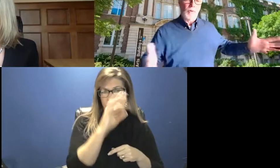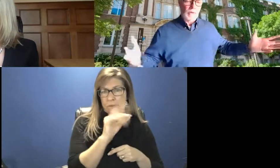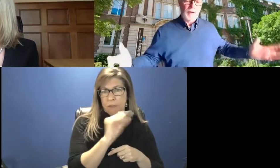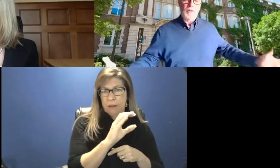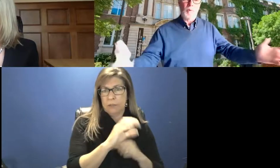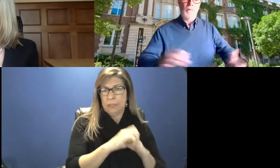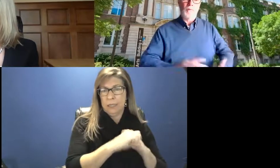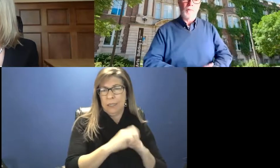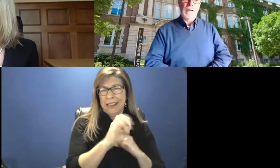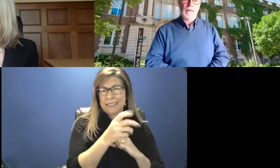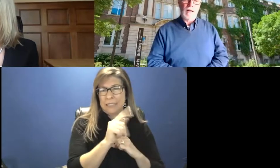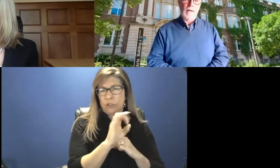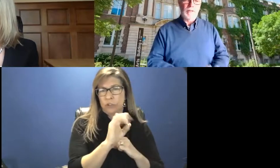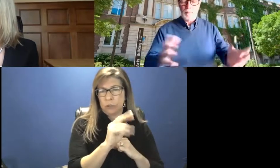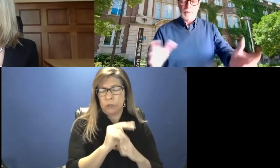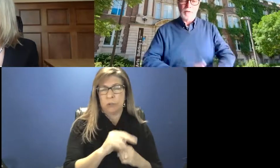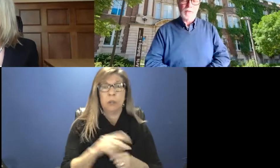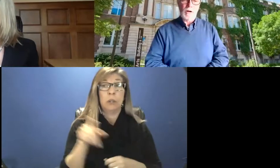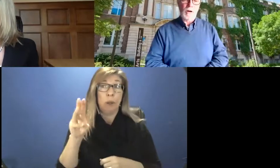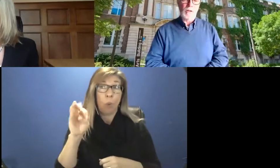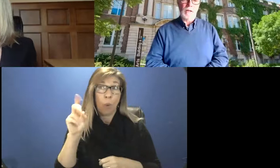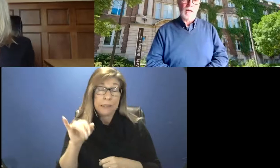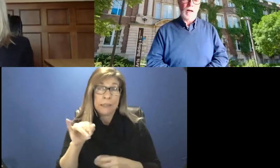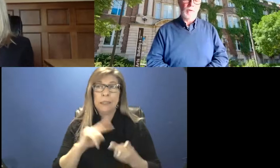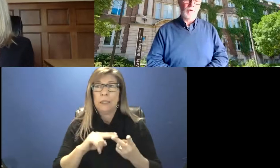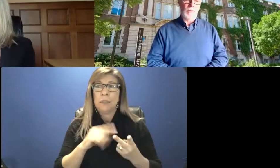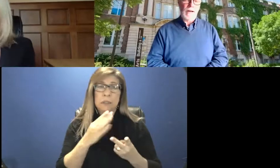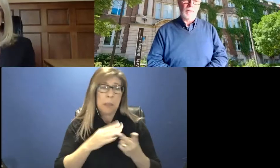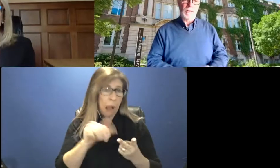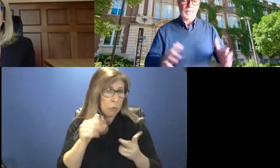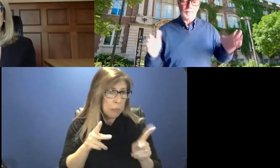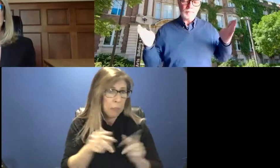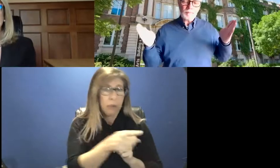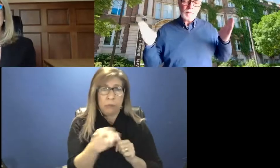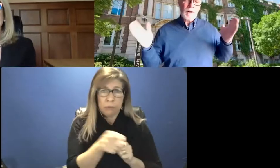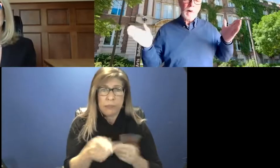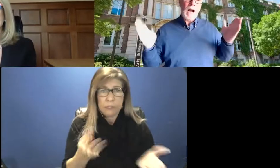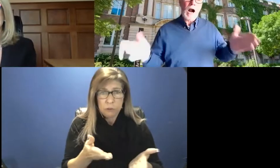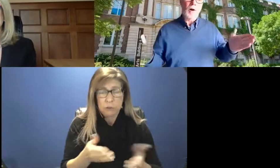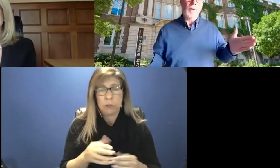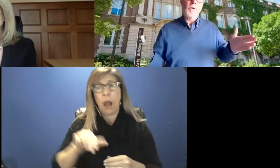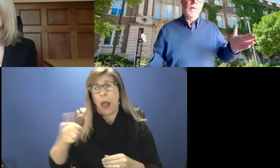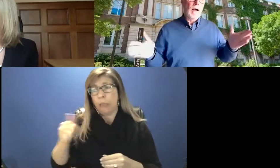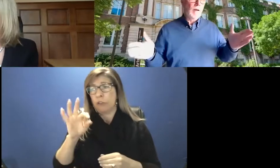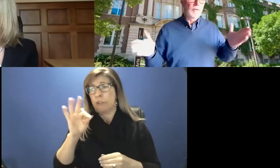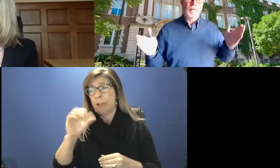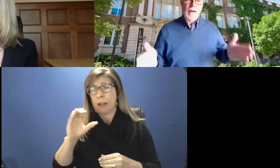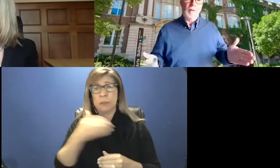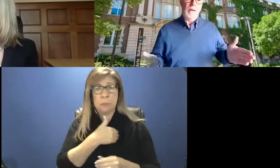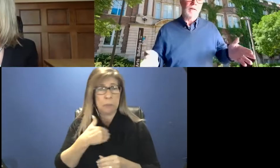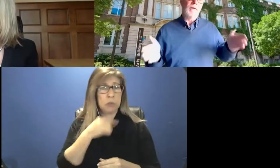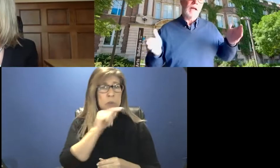central with a lot of support from many, uh, some people on this call and others in the faculties are, uh,